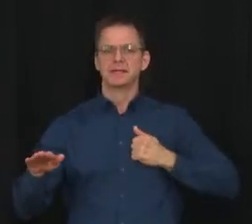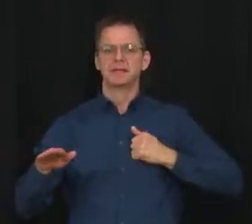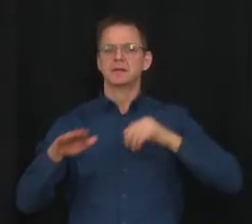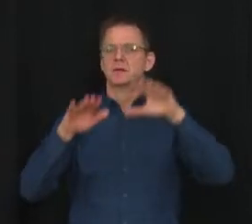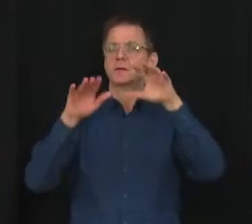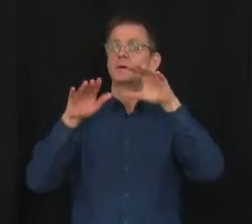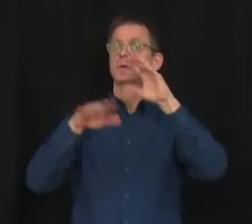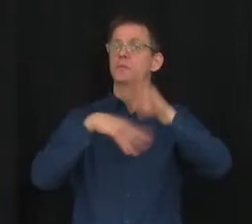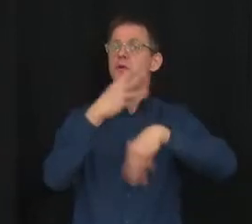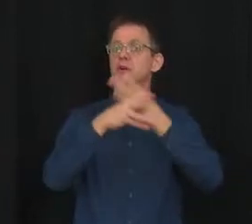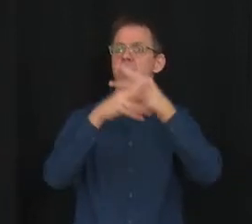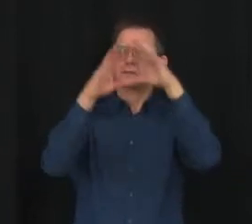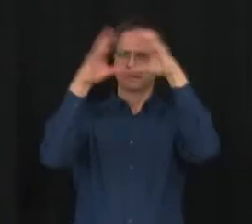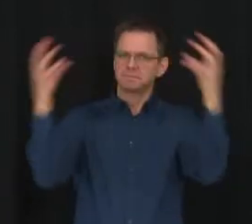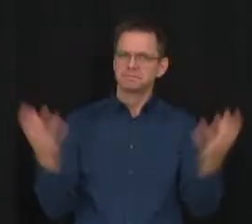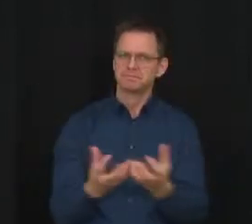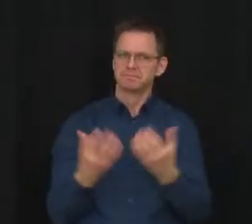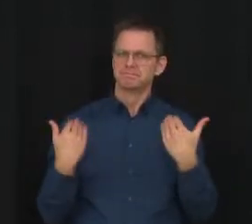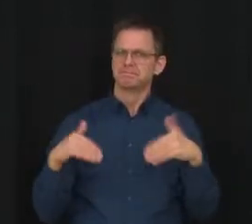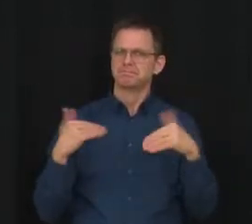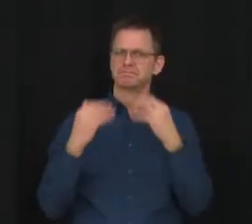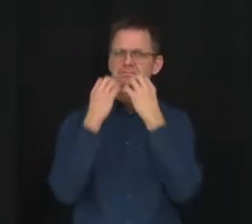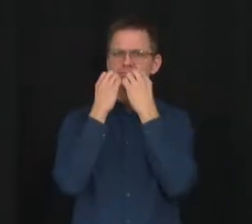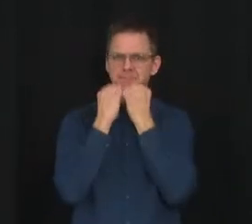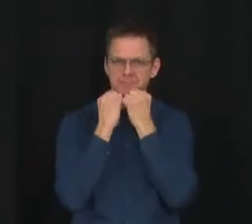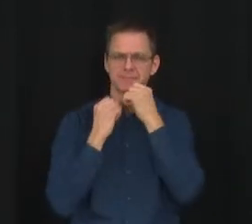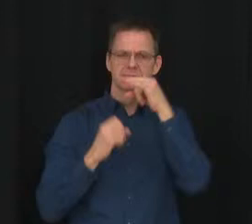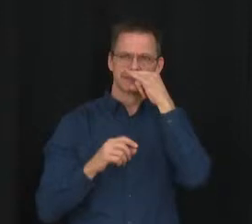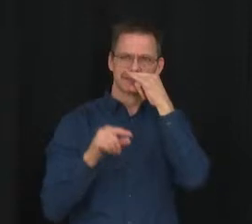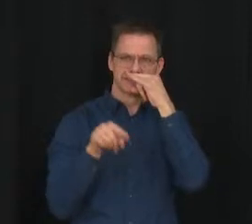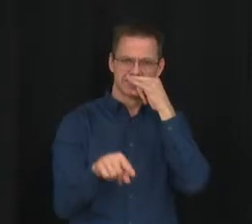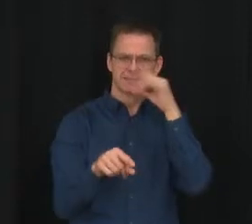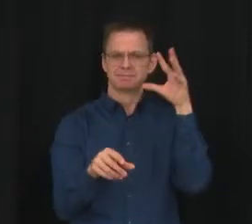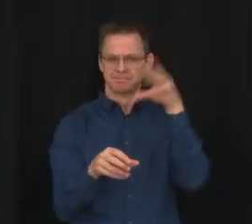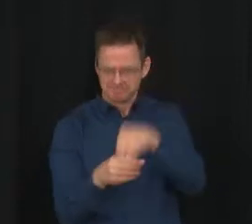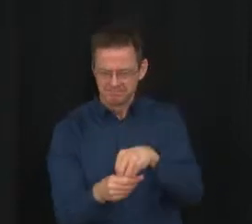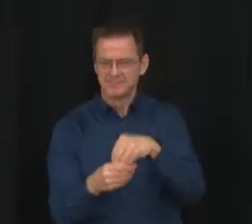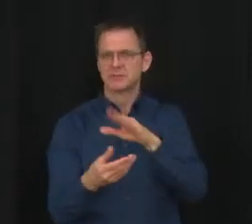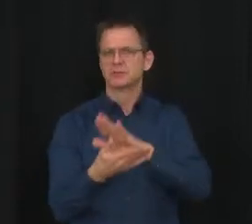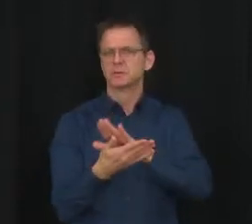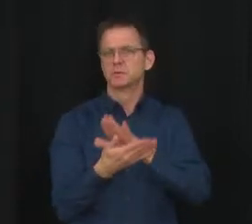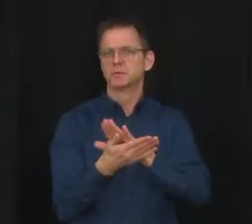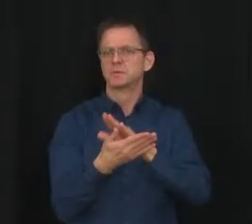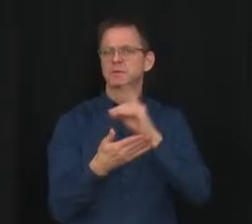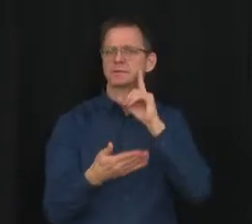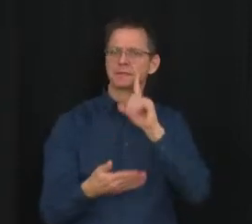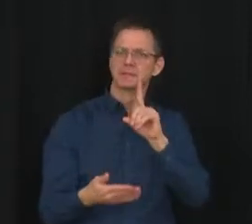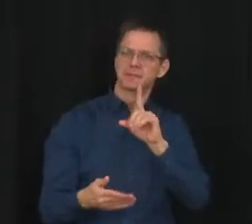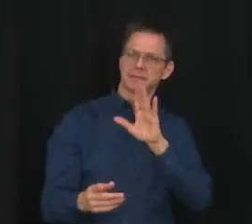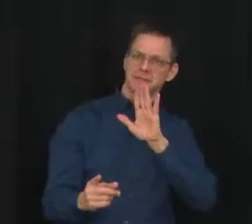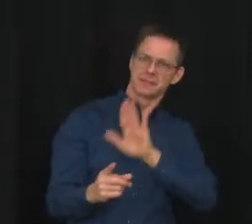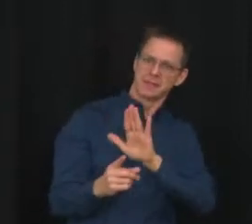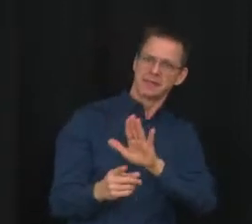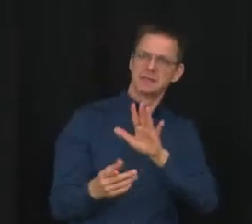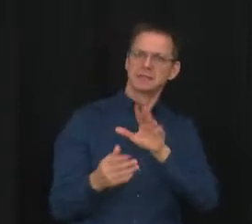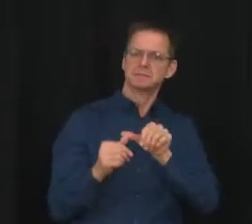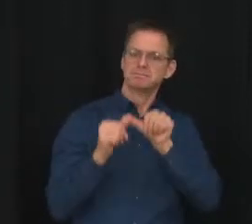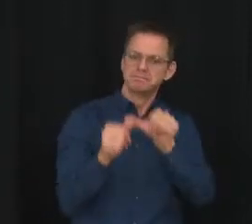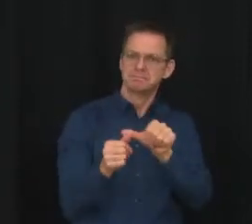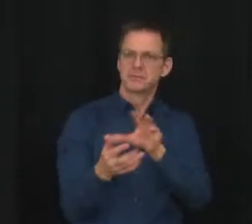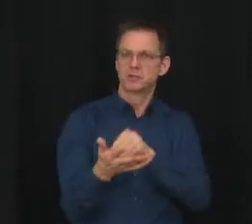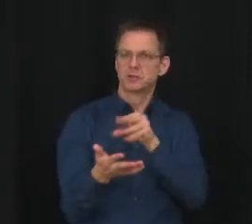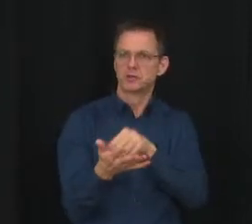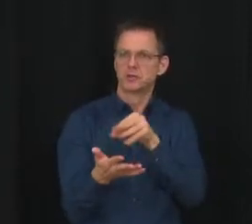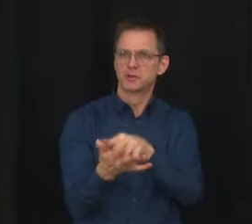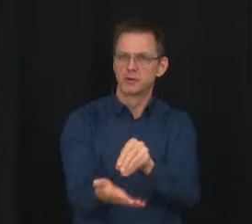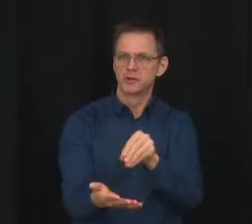children and our youth. And I myself have heard overwhelmingly from families that learning in person is best